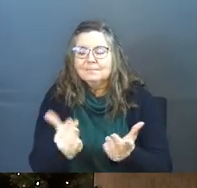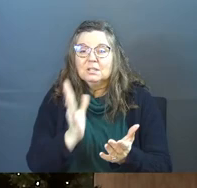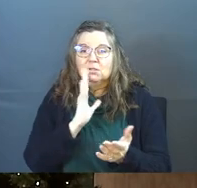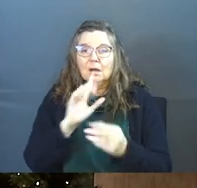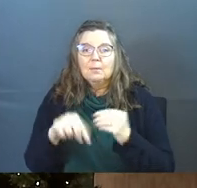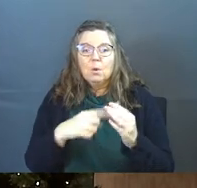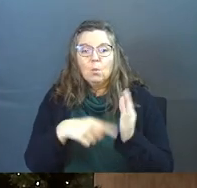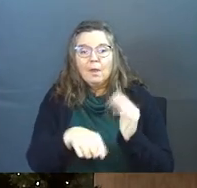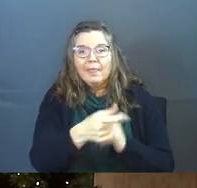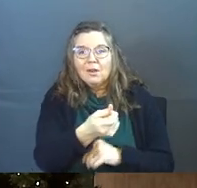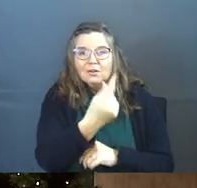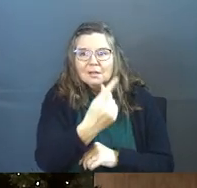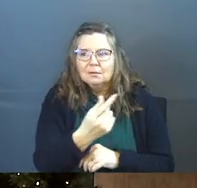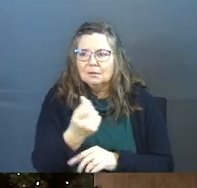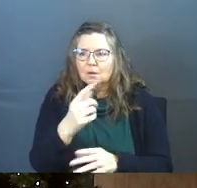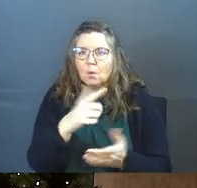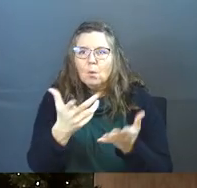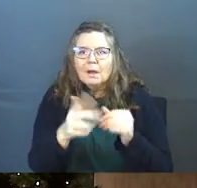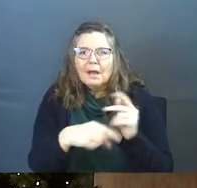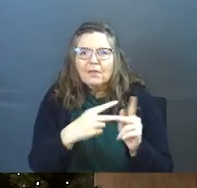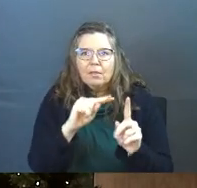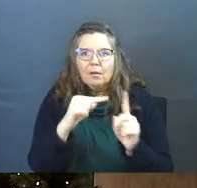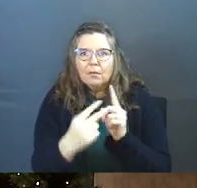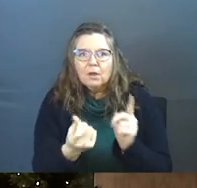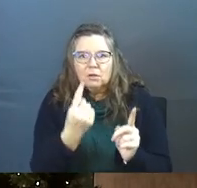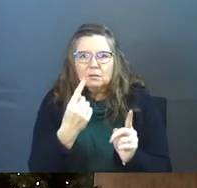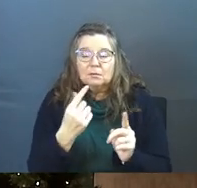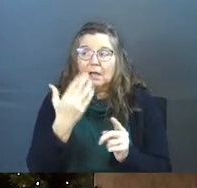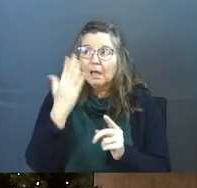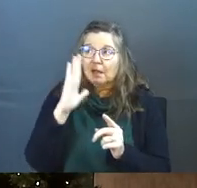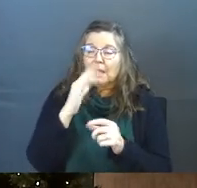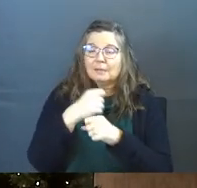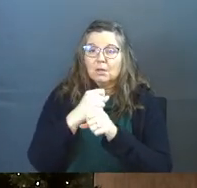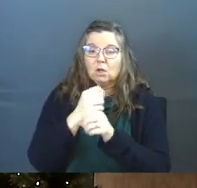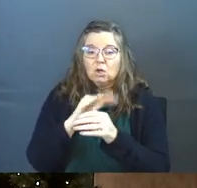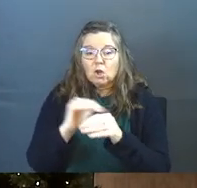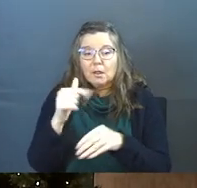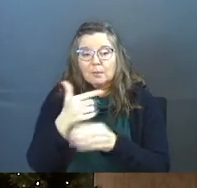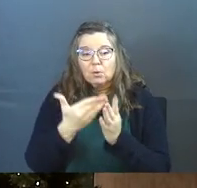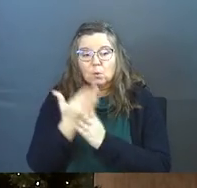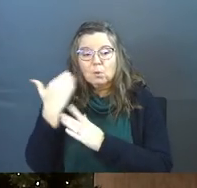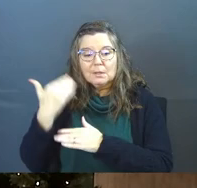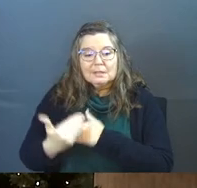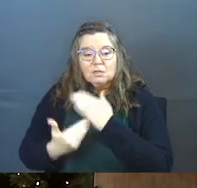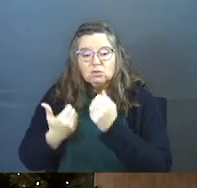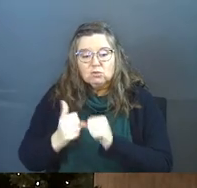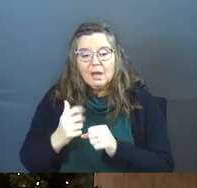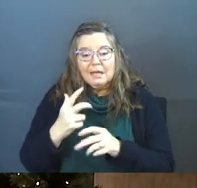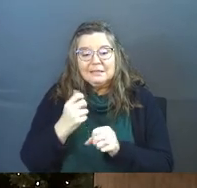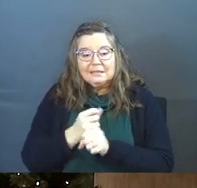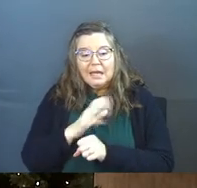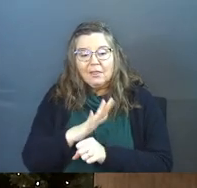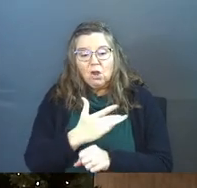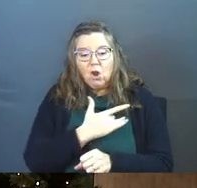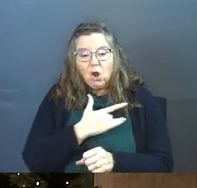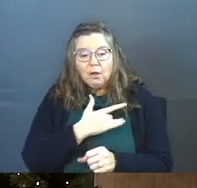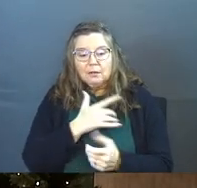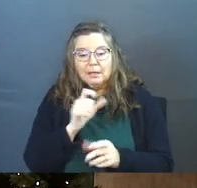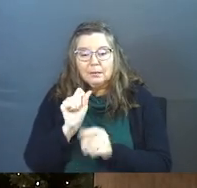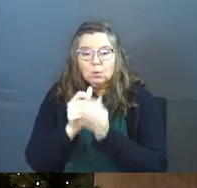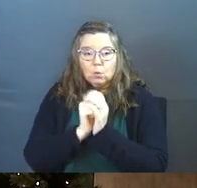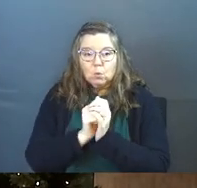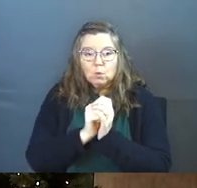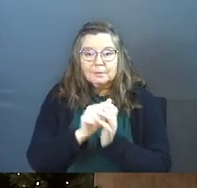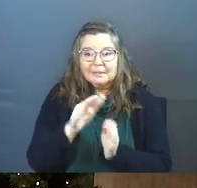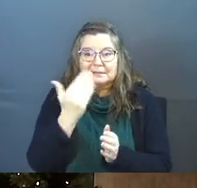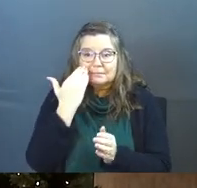talking to them about what they understand. He's talking about creation. He's talking about the fact that God's been calling down to them through the centuries, at their heart, and that they've been